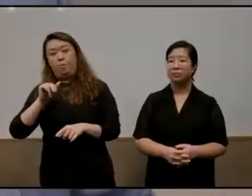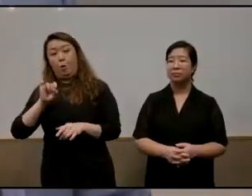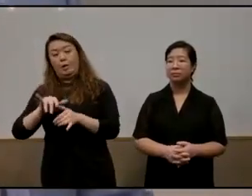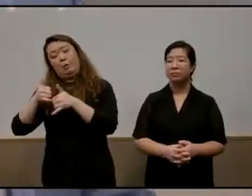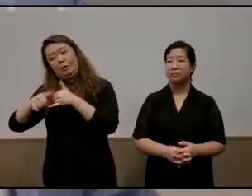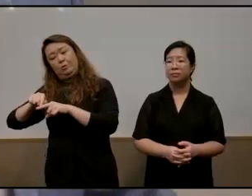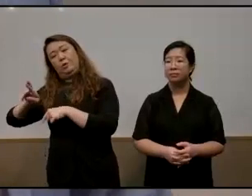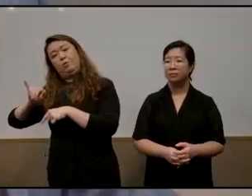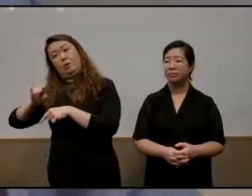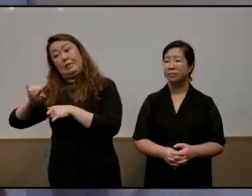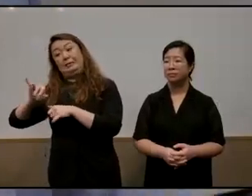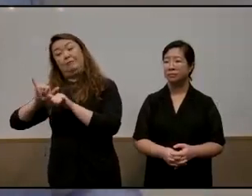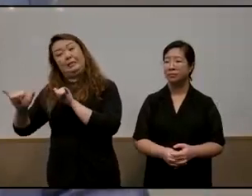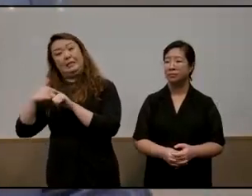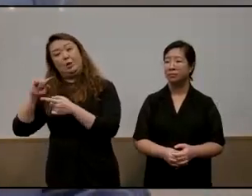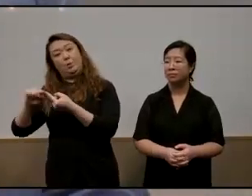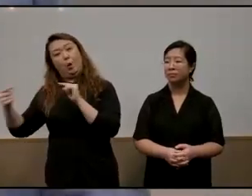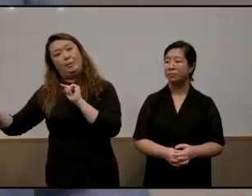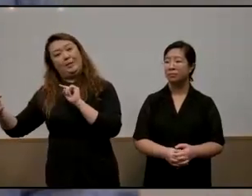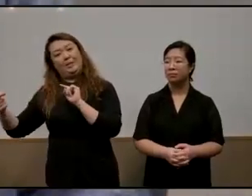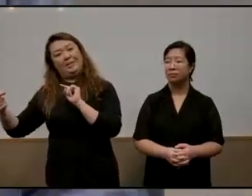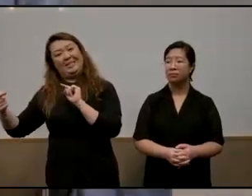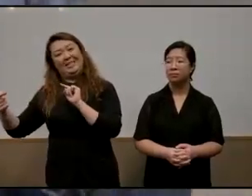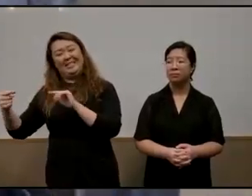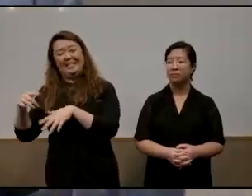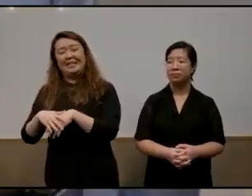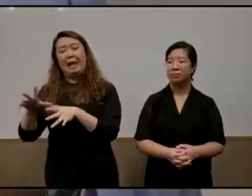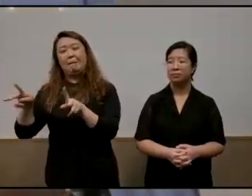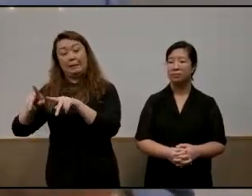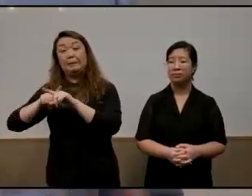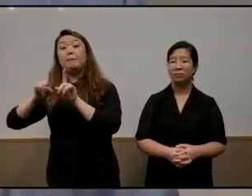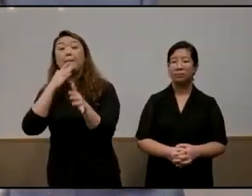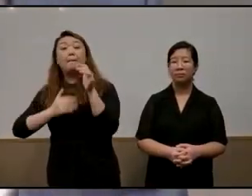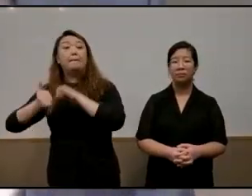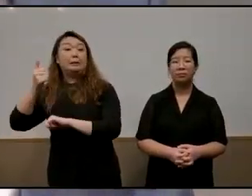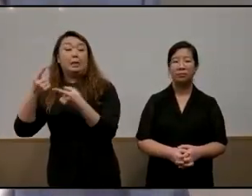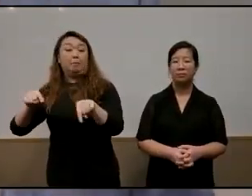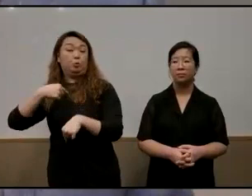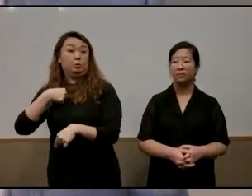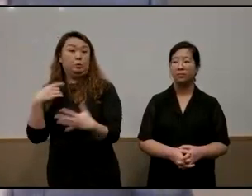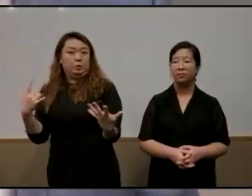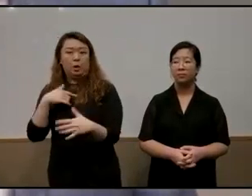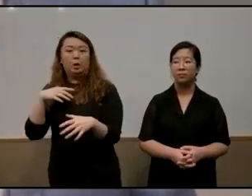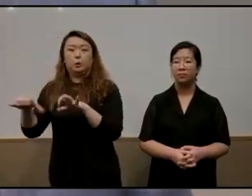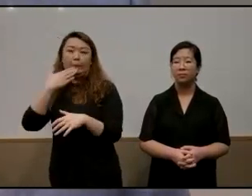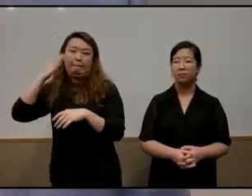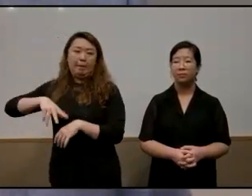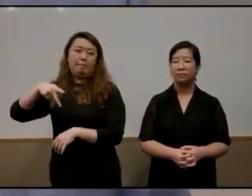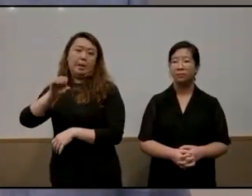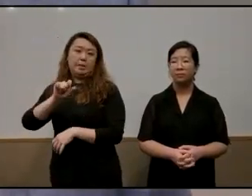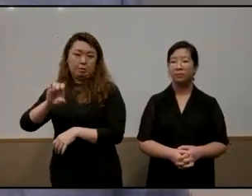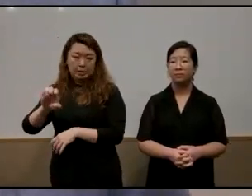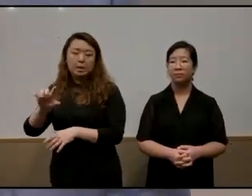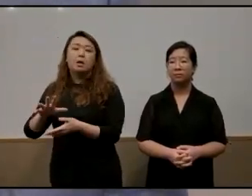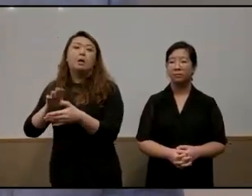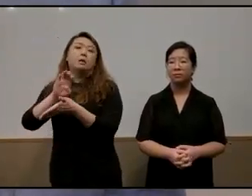rosy if they stayed there it would be an opposition ward but i can say the best thing that ever happened to me in my education was doing badly in my psle and ending up